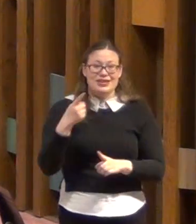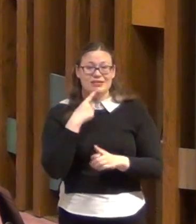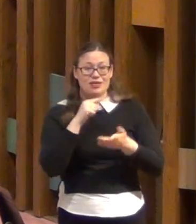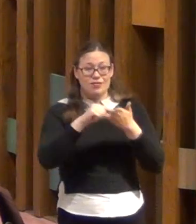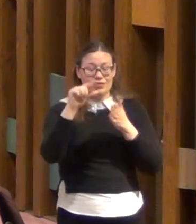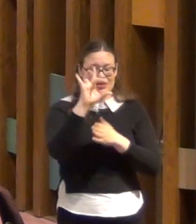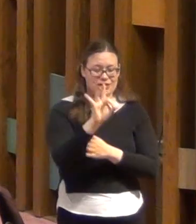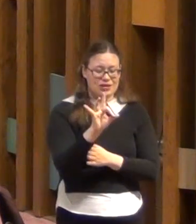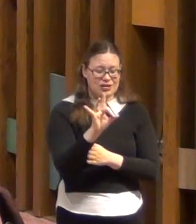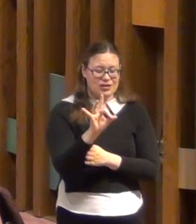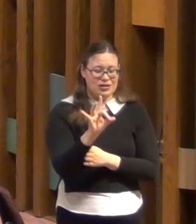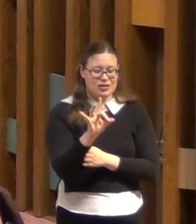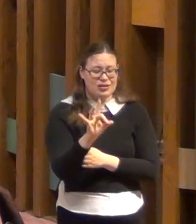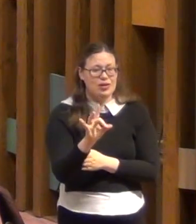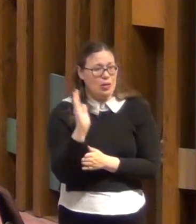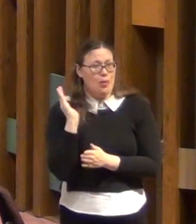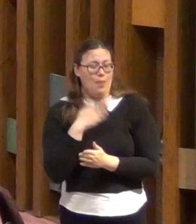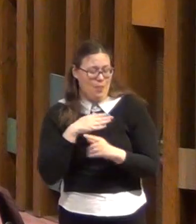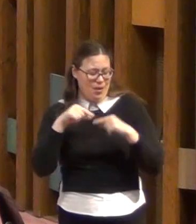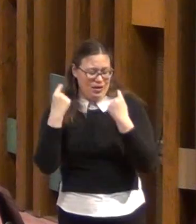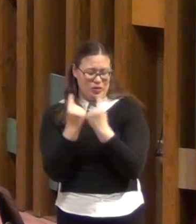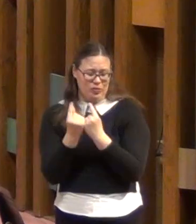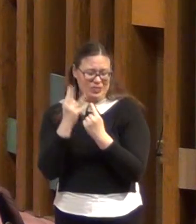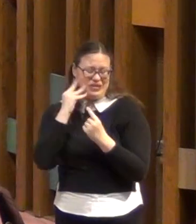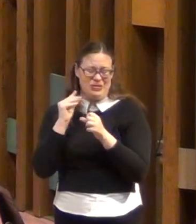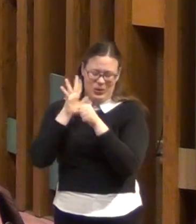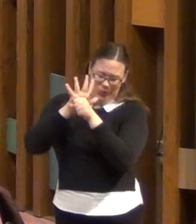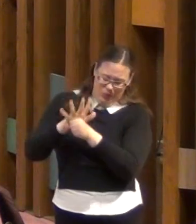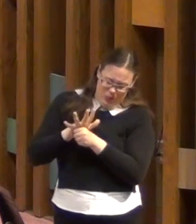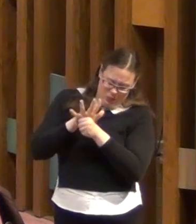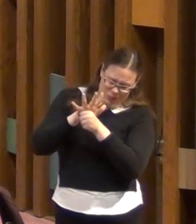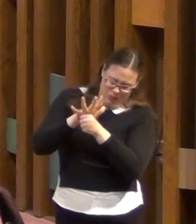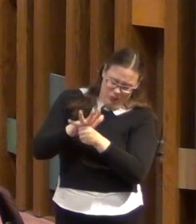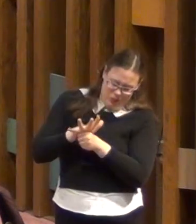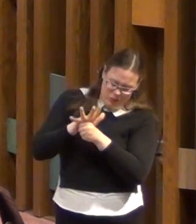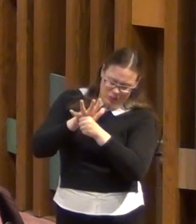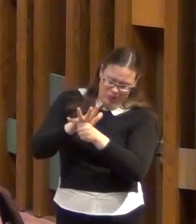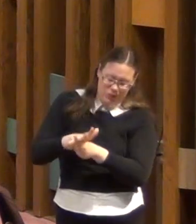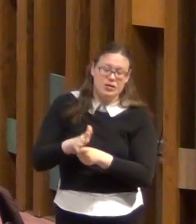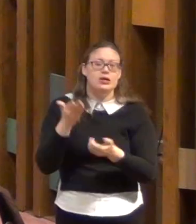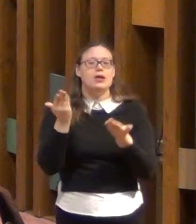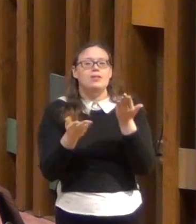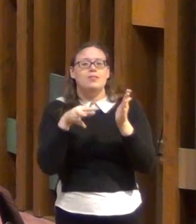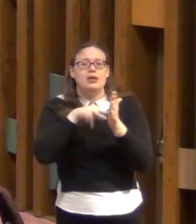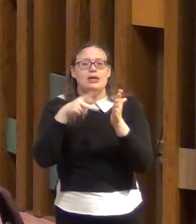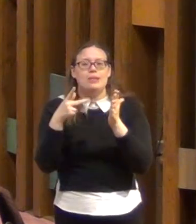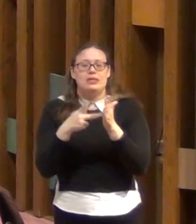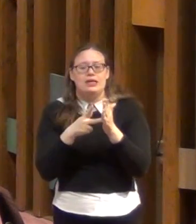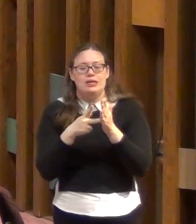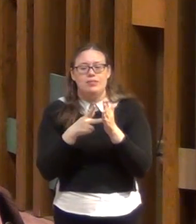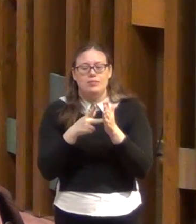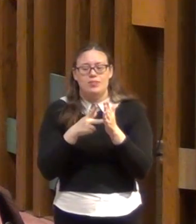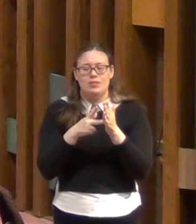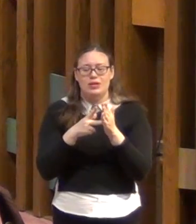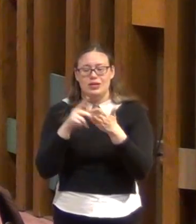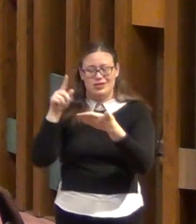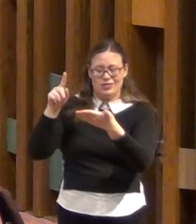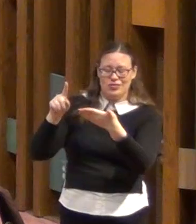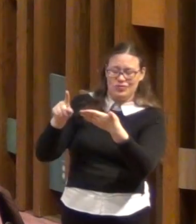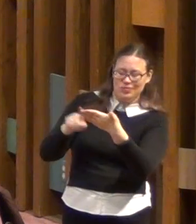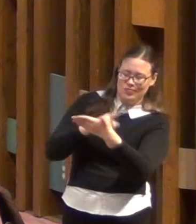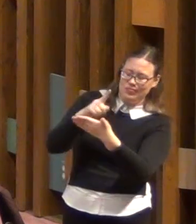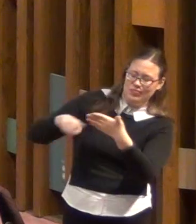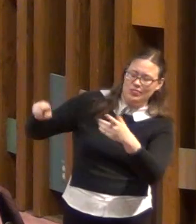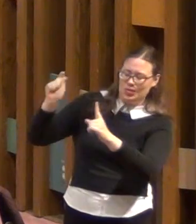verse 8, were under great pressure. And this may refer to the various persecutions that Paul suffered,